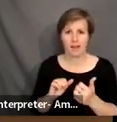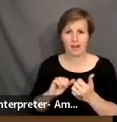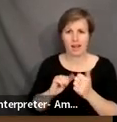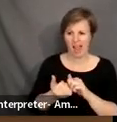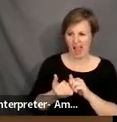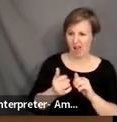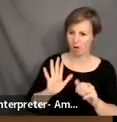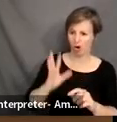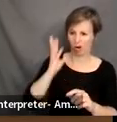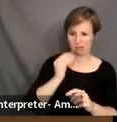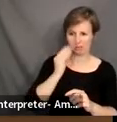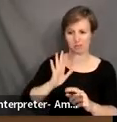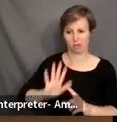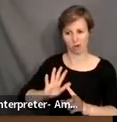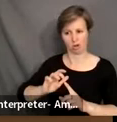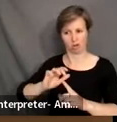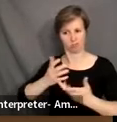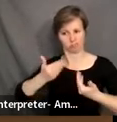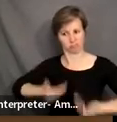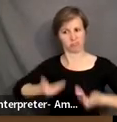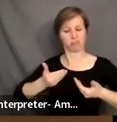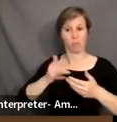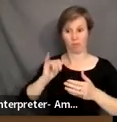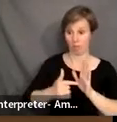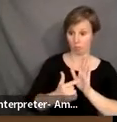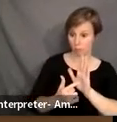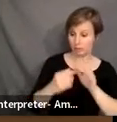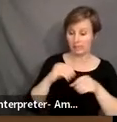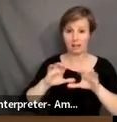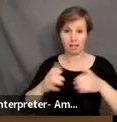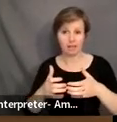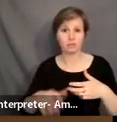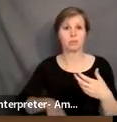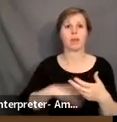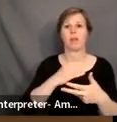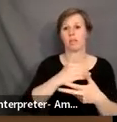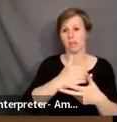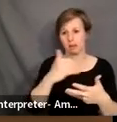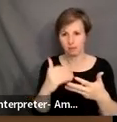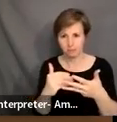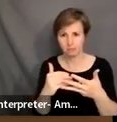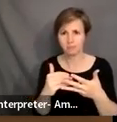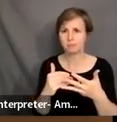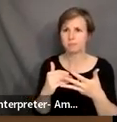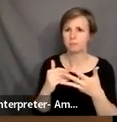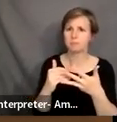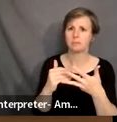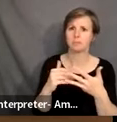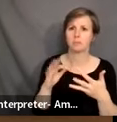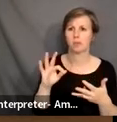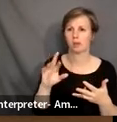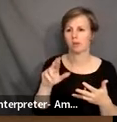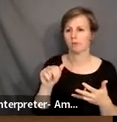the classroom. And then after Maryam, we will finish with Francoise Tanouk, who is going to be speaking about what this work looks like in